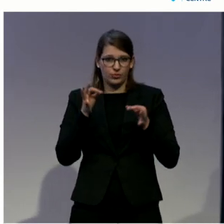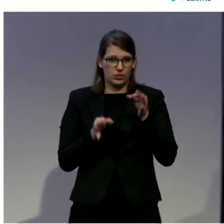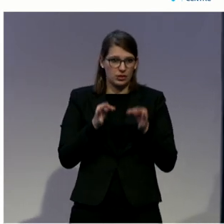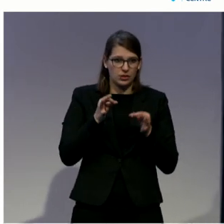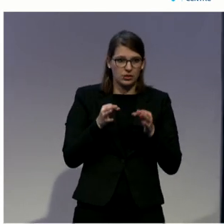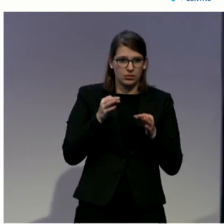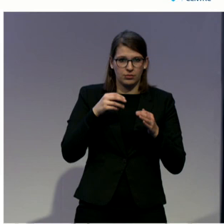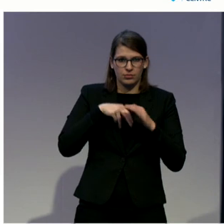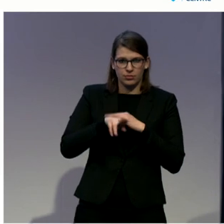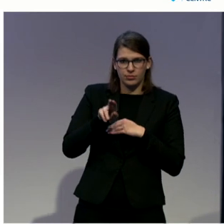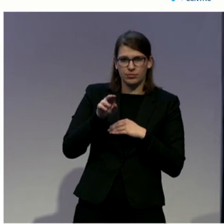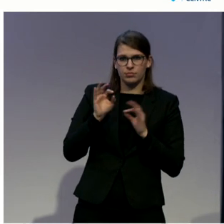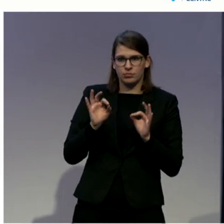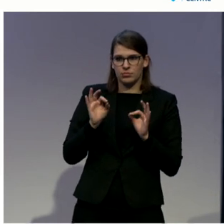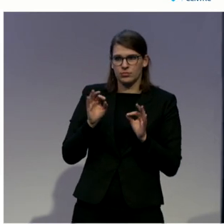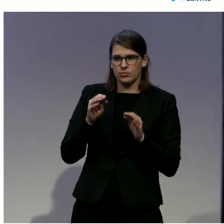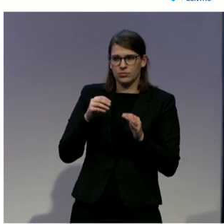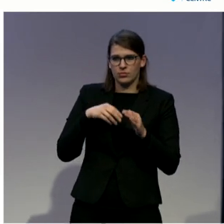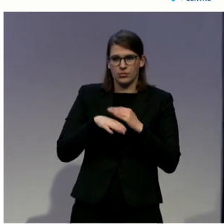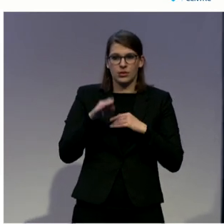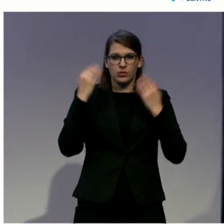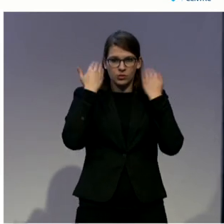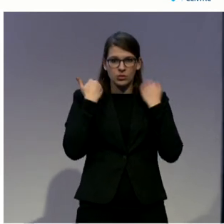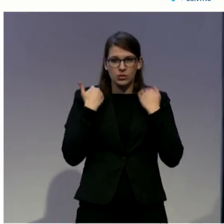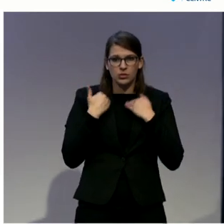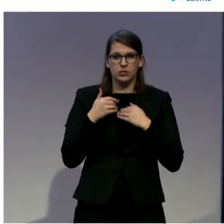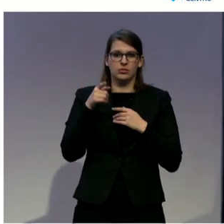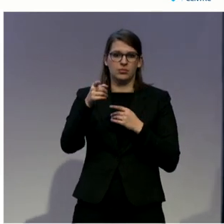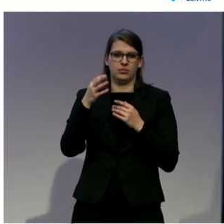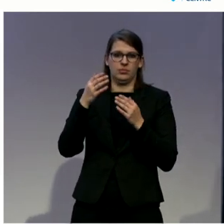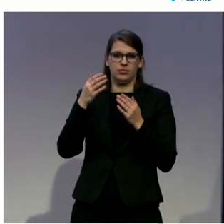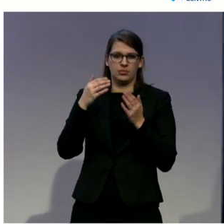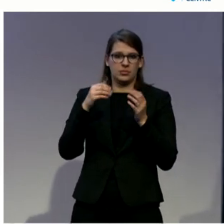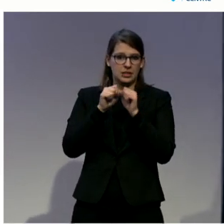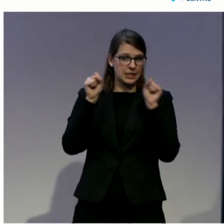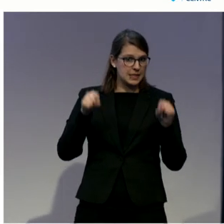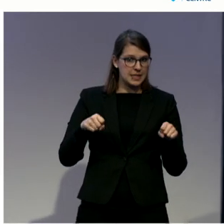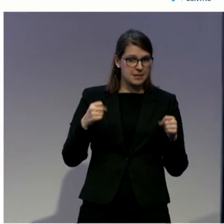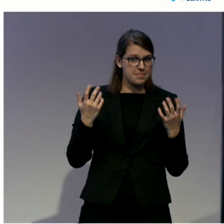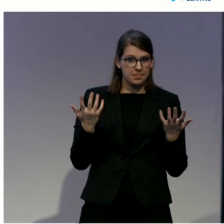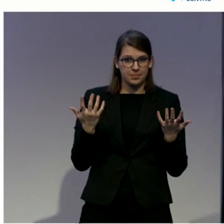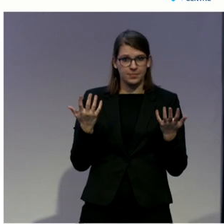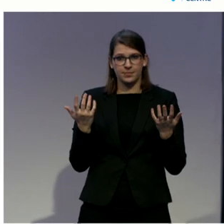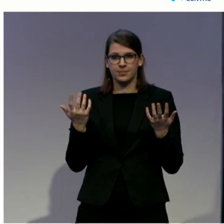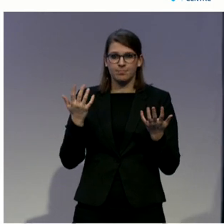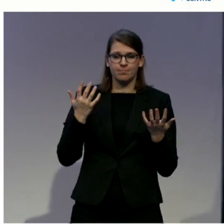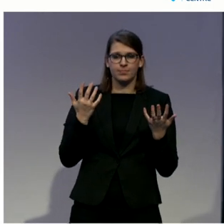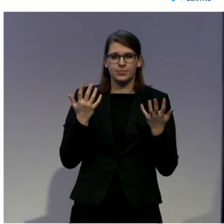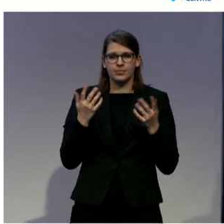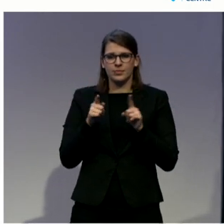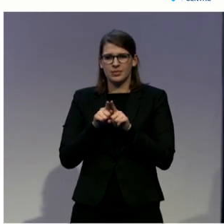in Scotland's criminal justice system. In recognition of the role that jurors who present with hearing and sight